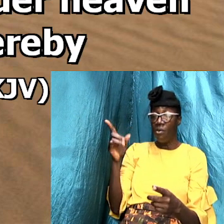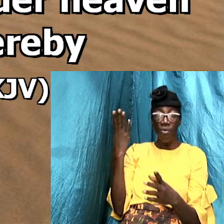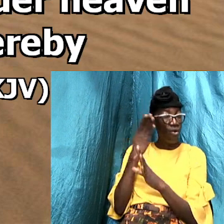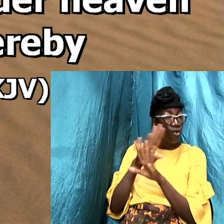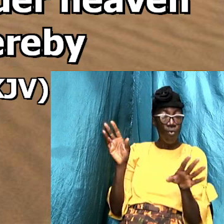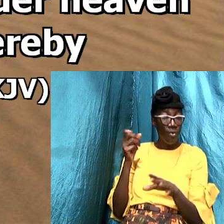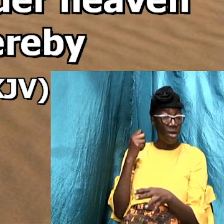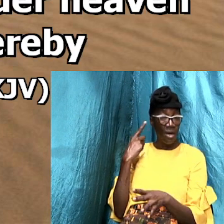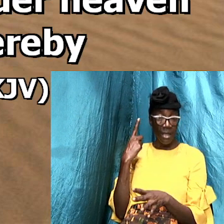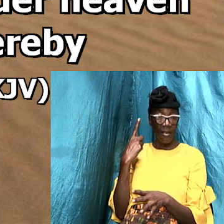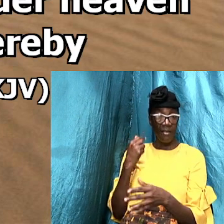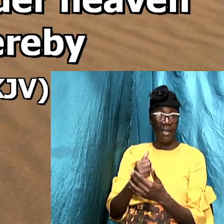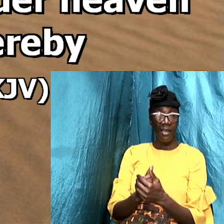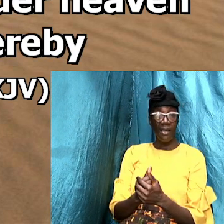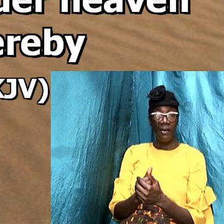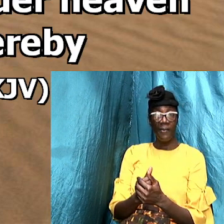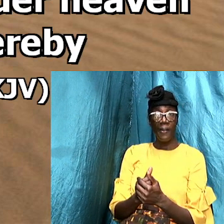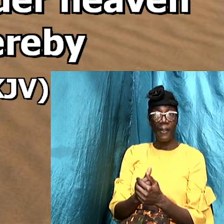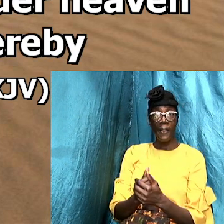understand